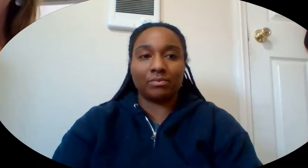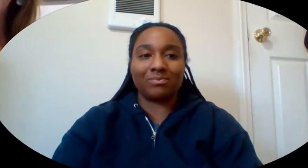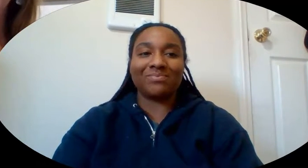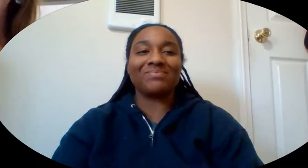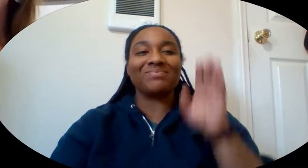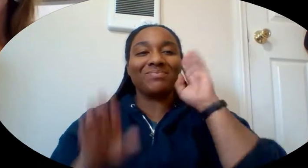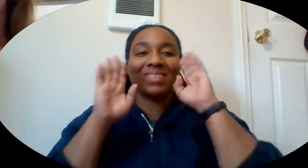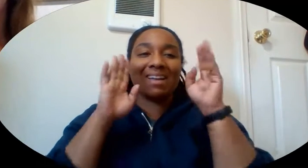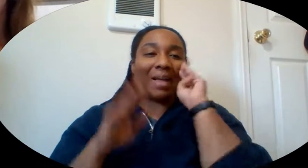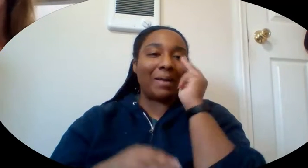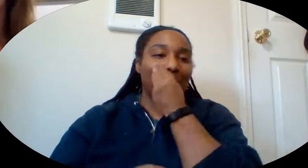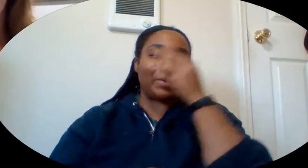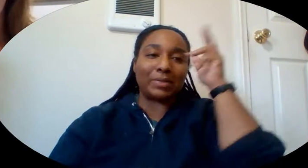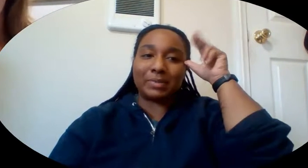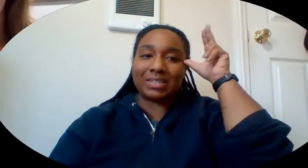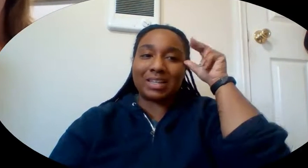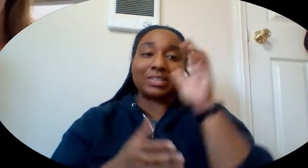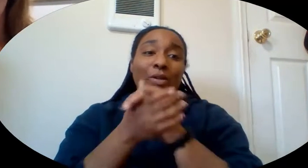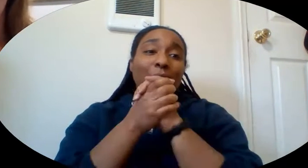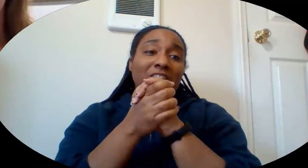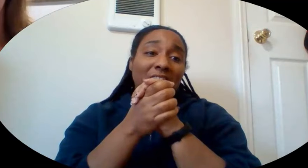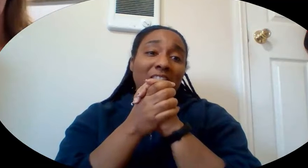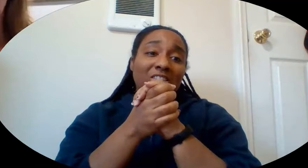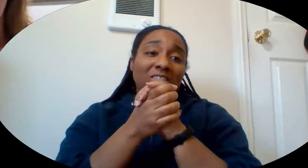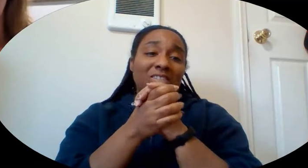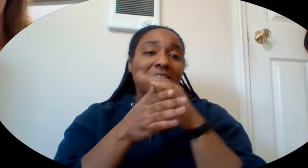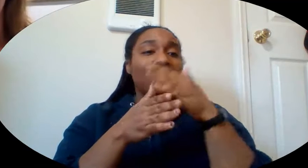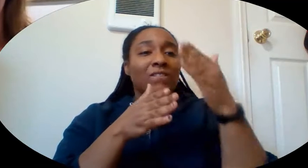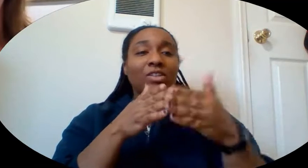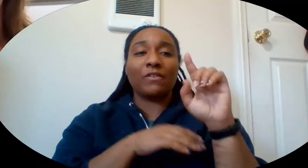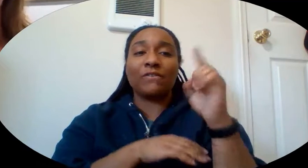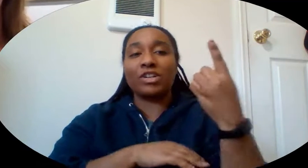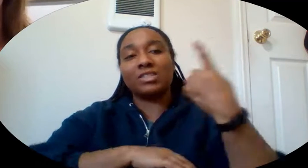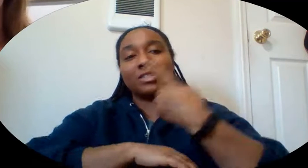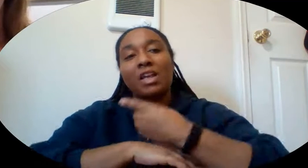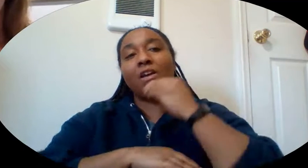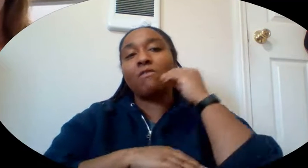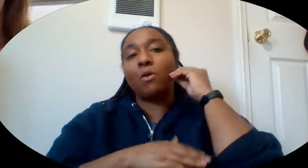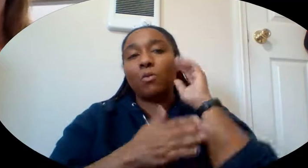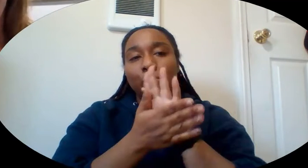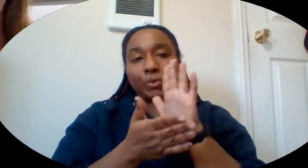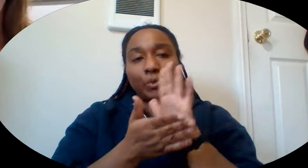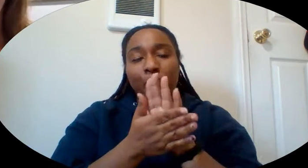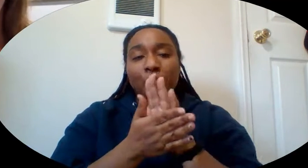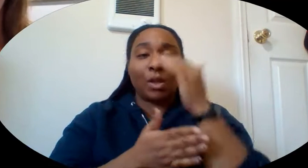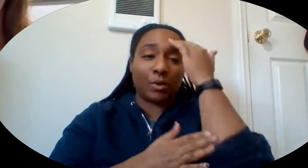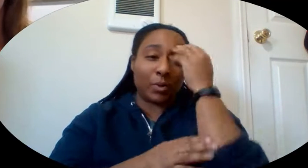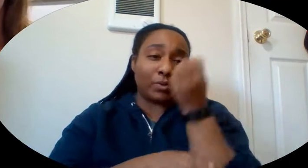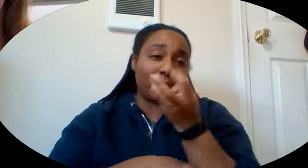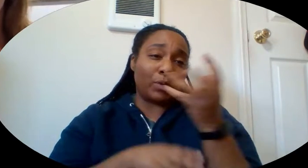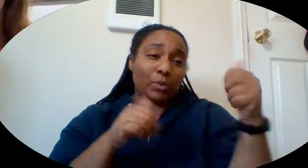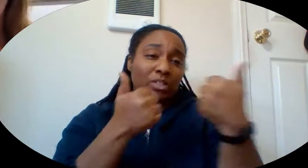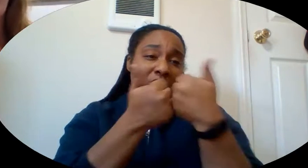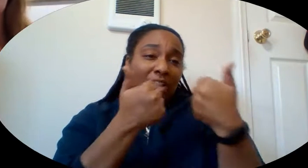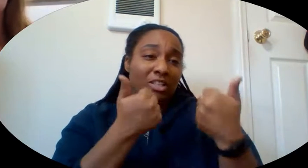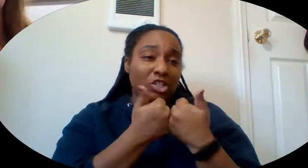Hi Meadows Mustangs. Congratulations on finishing your first day of homeschooling. I know there were probably some challenges,